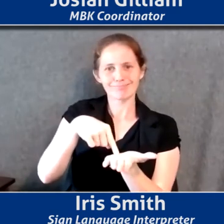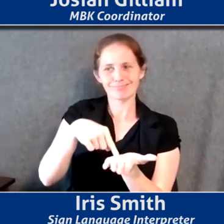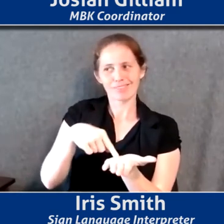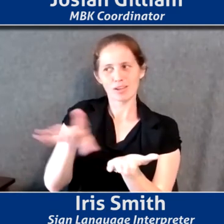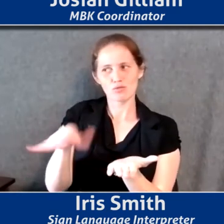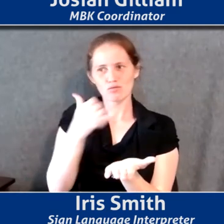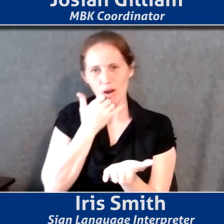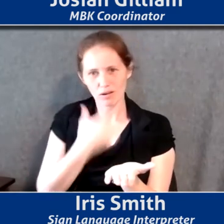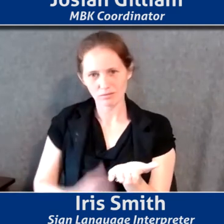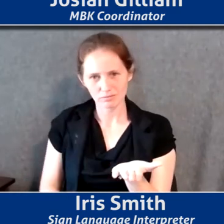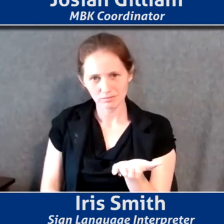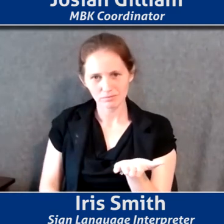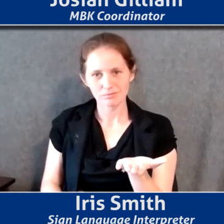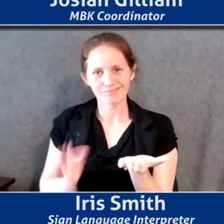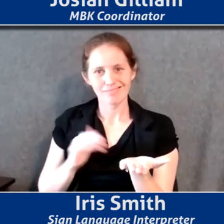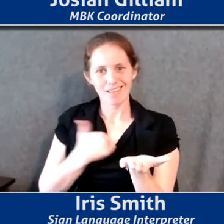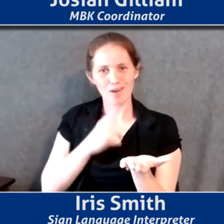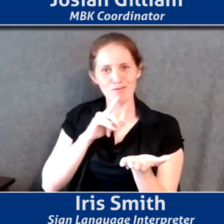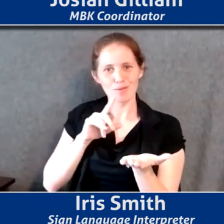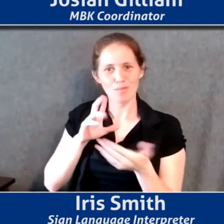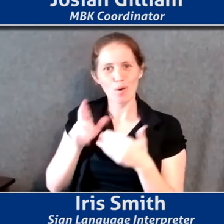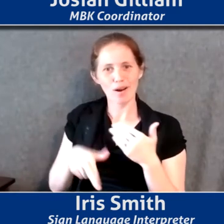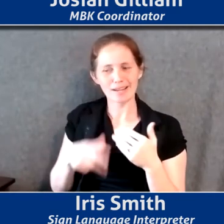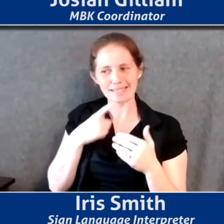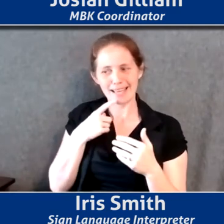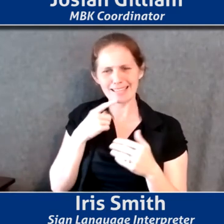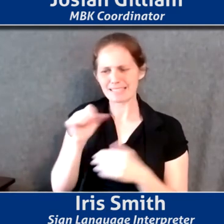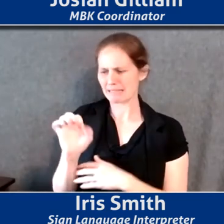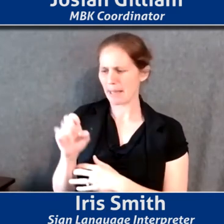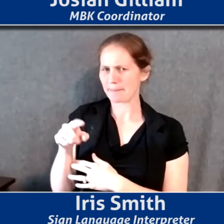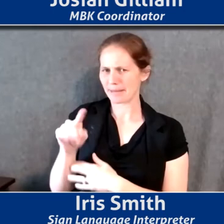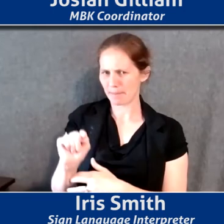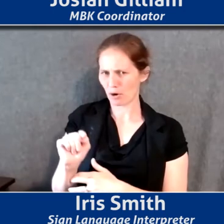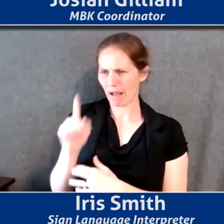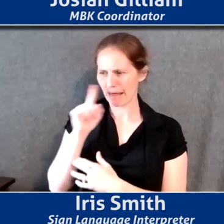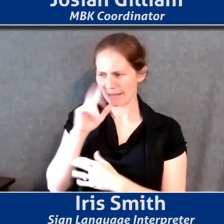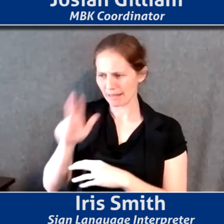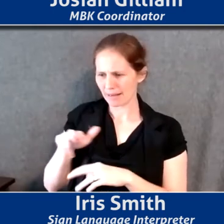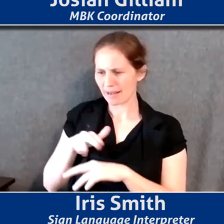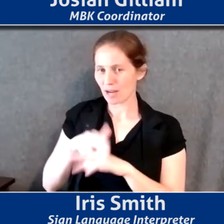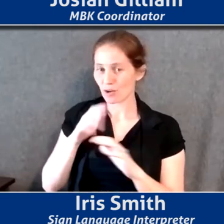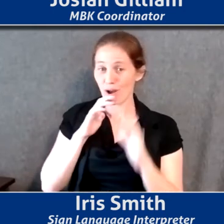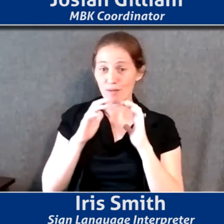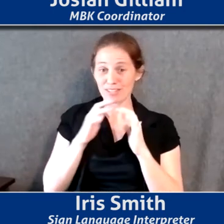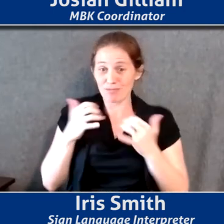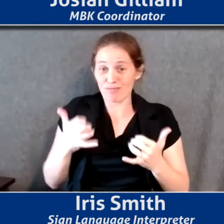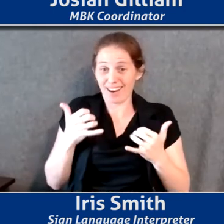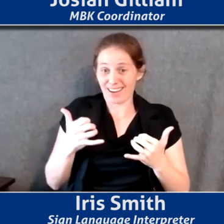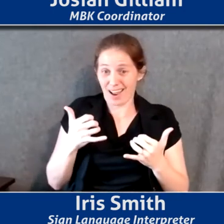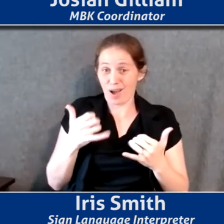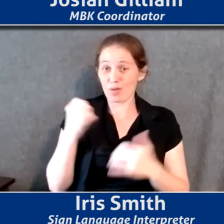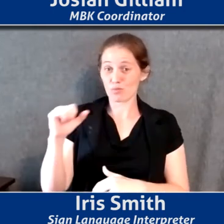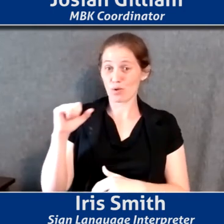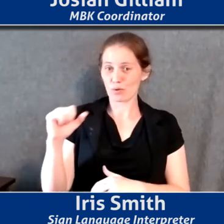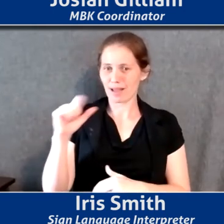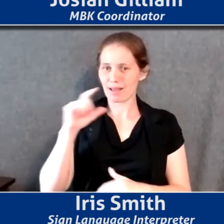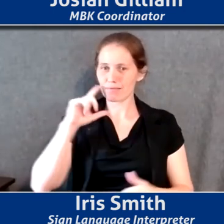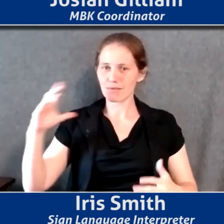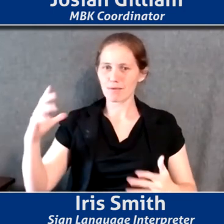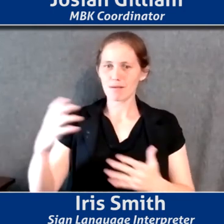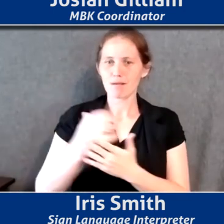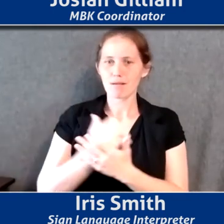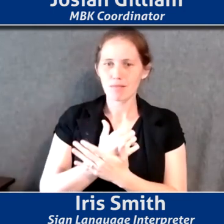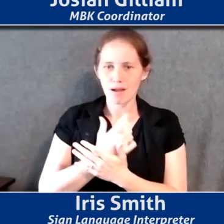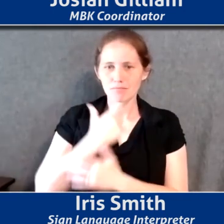are wrong. And our report came out in September. And I think the national conversation happening right now, um, the collective trauma of both COVID